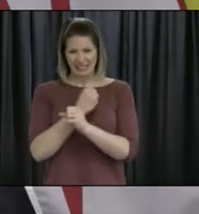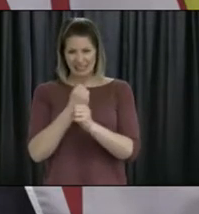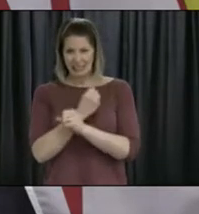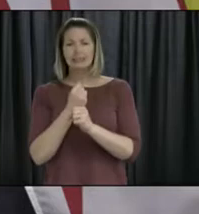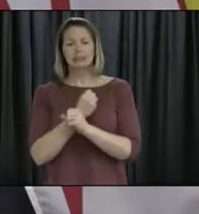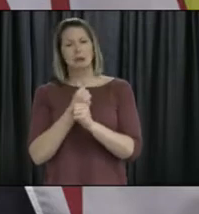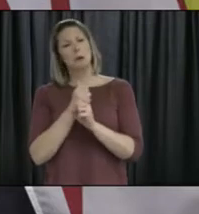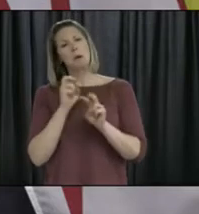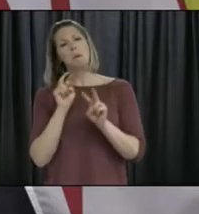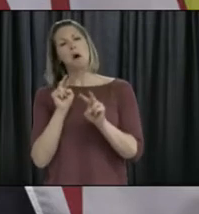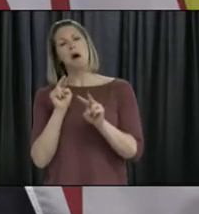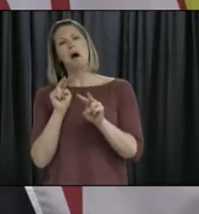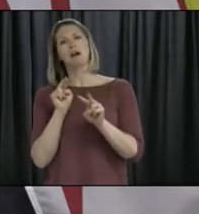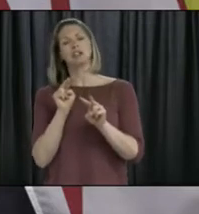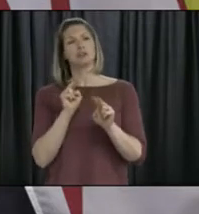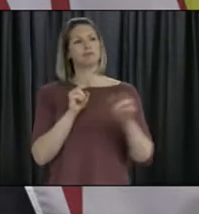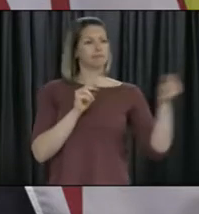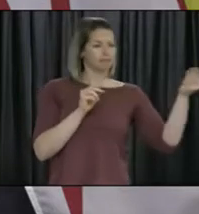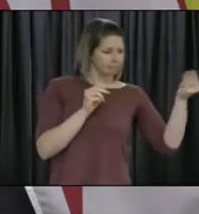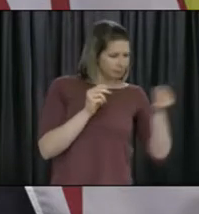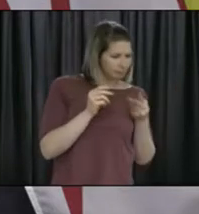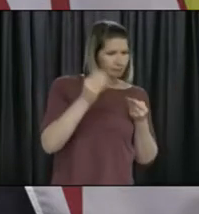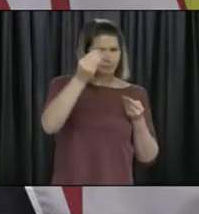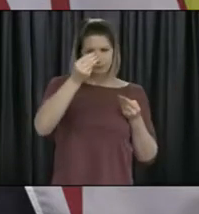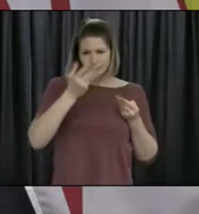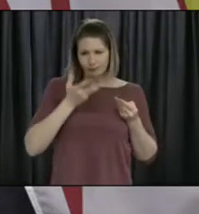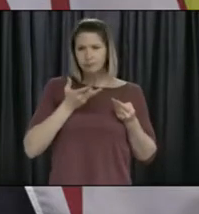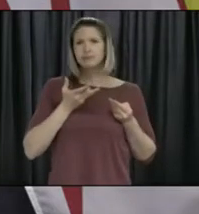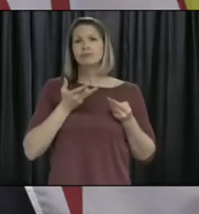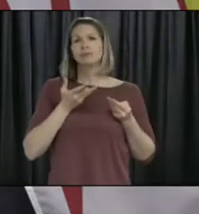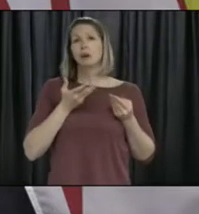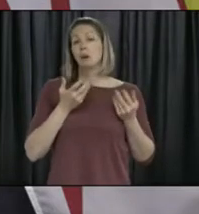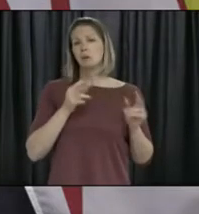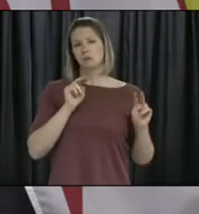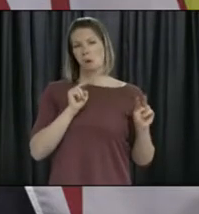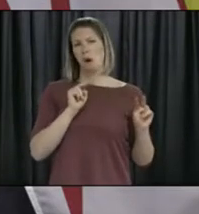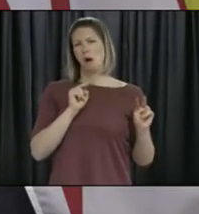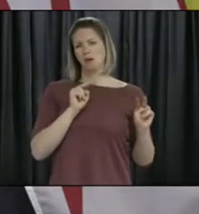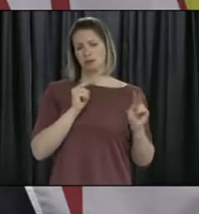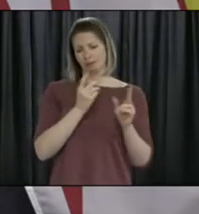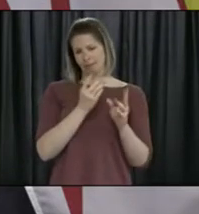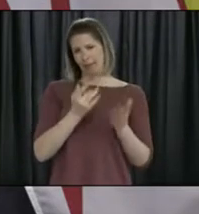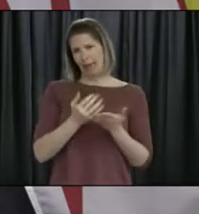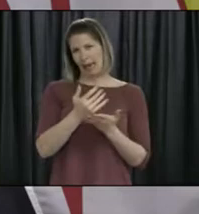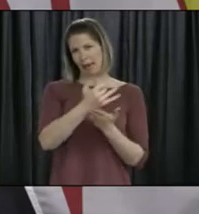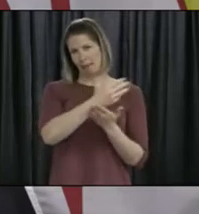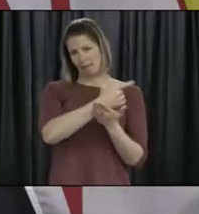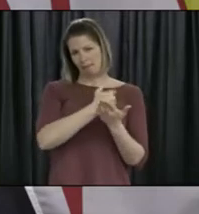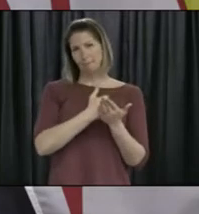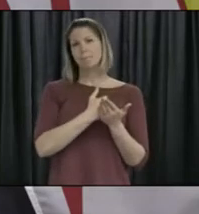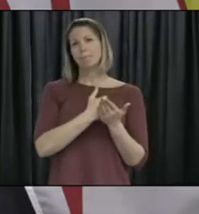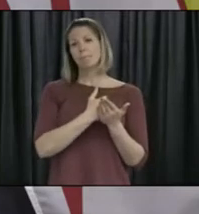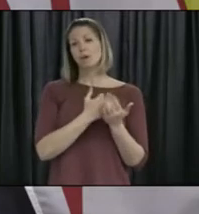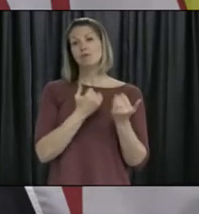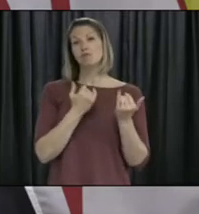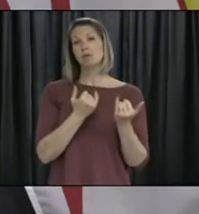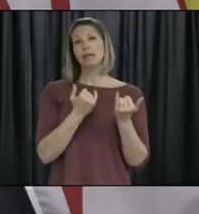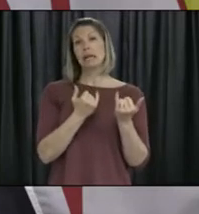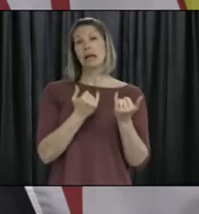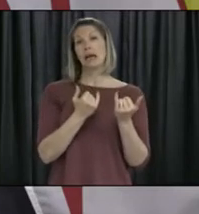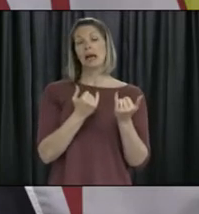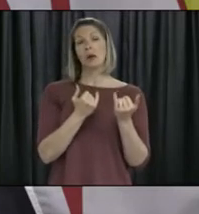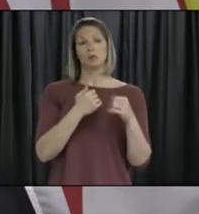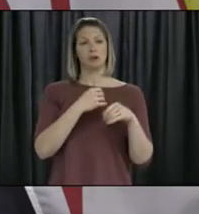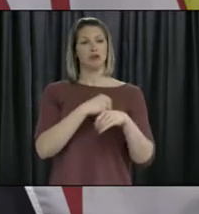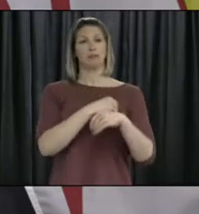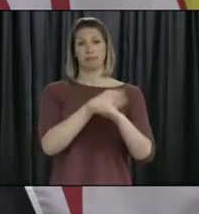inform those types of decisions. For right now, certainly we recommend that any learning through post-secondary